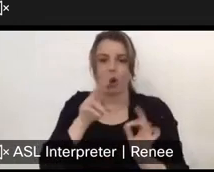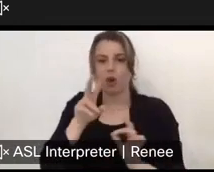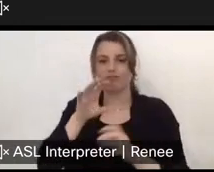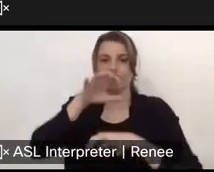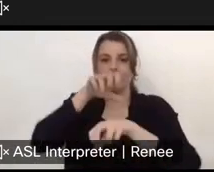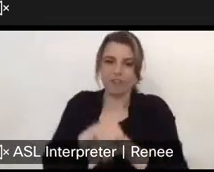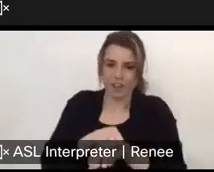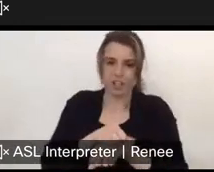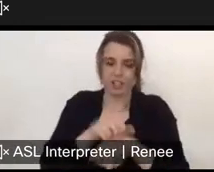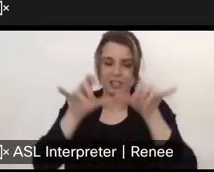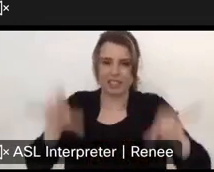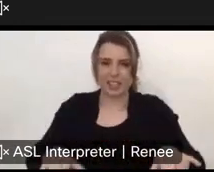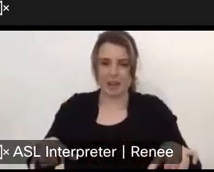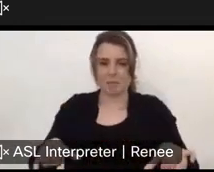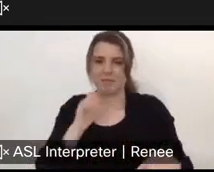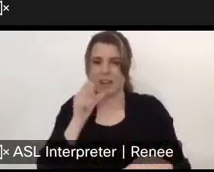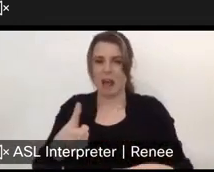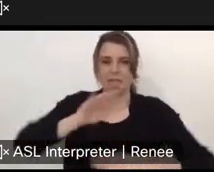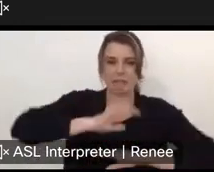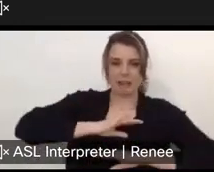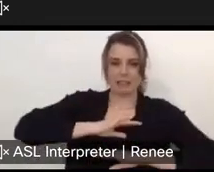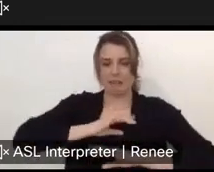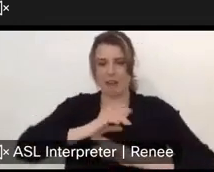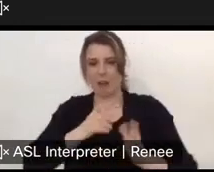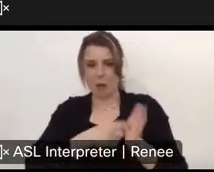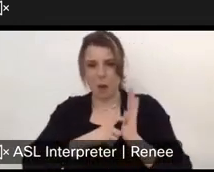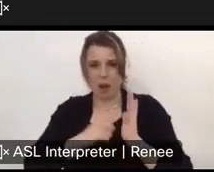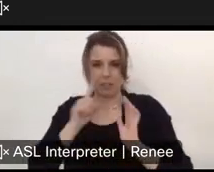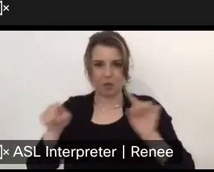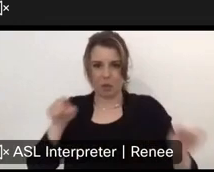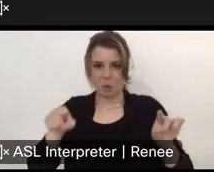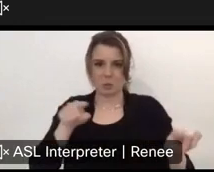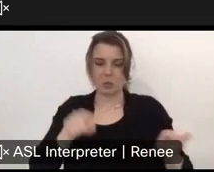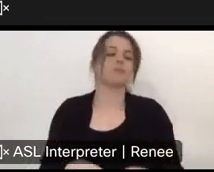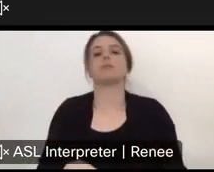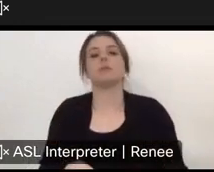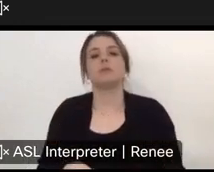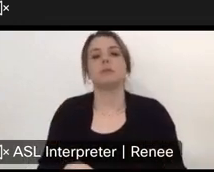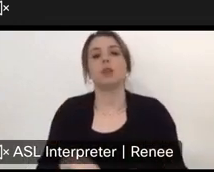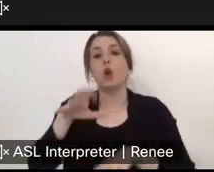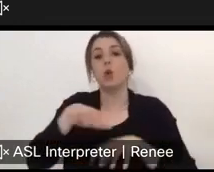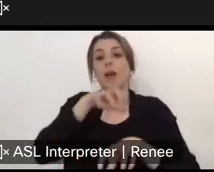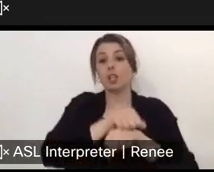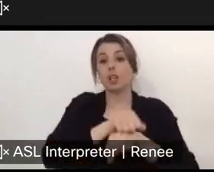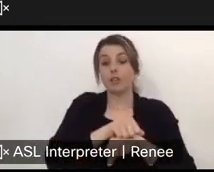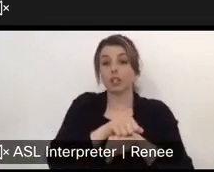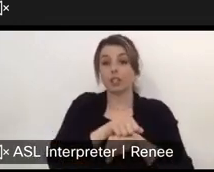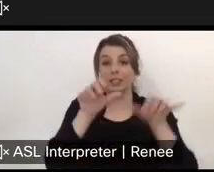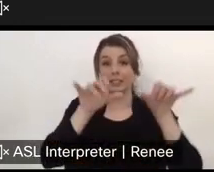So, as I mentioned earlier, we're doing a new request for proposals, our reservation system contract ends in November